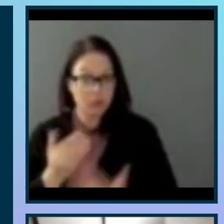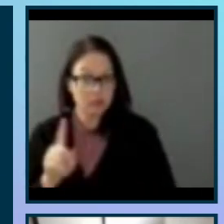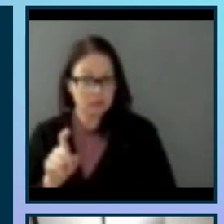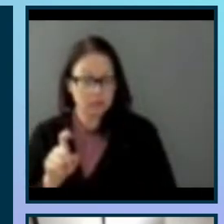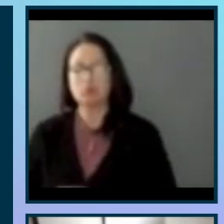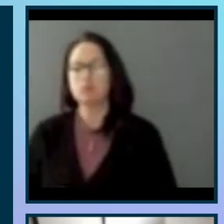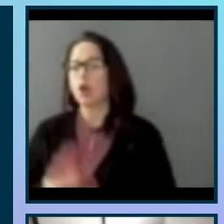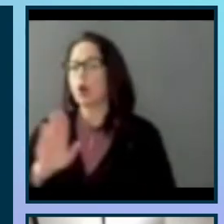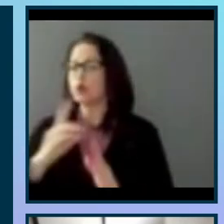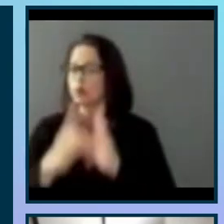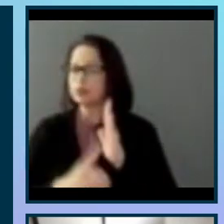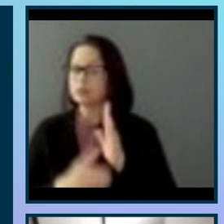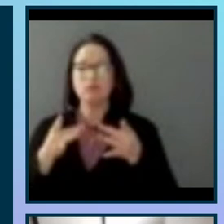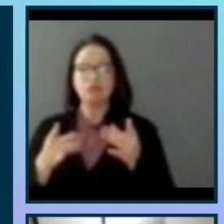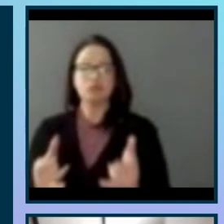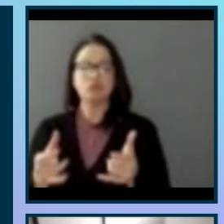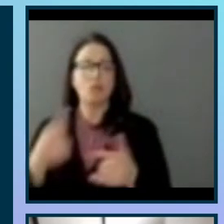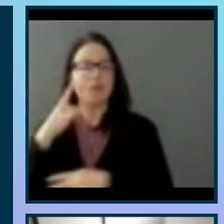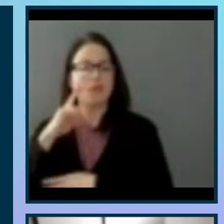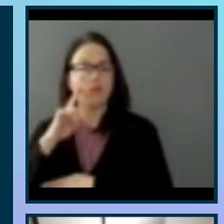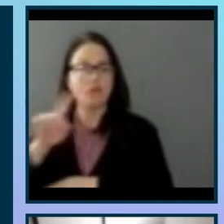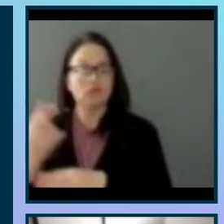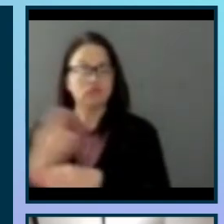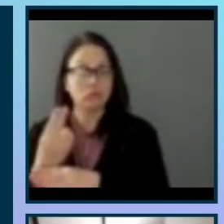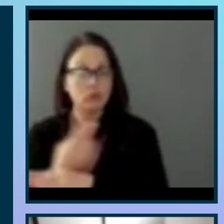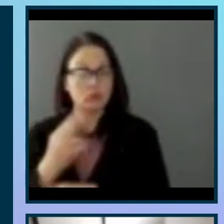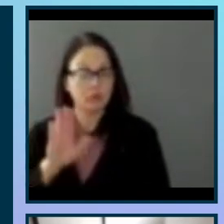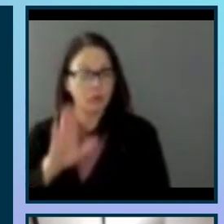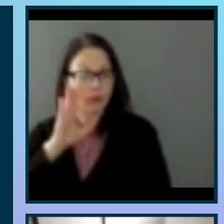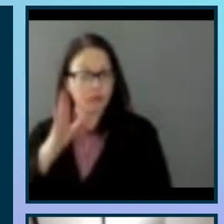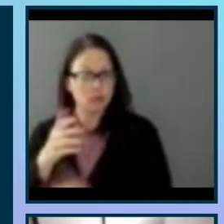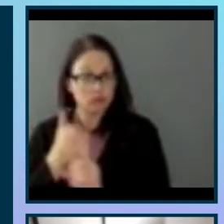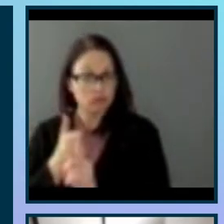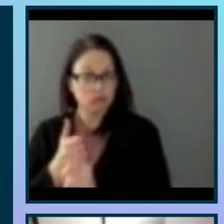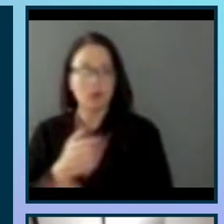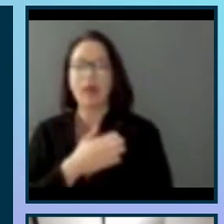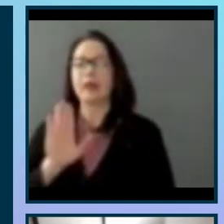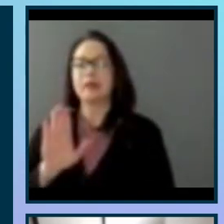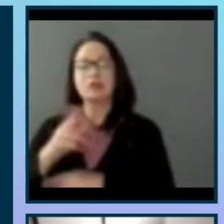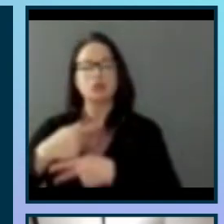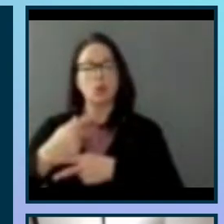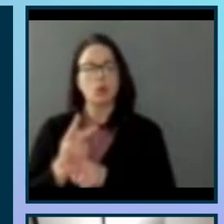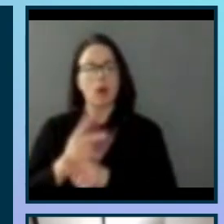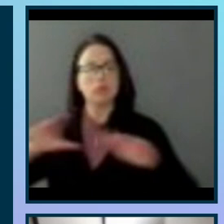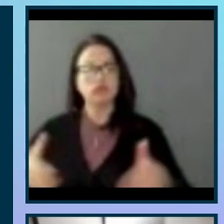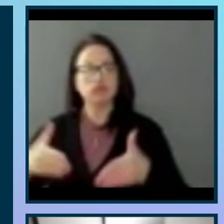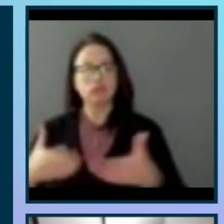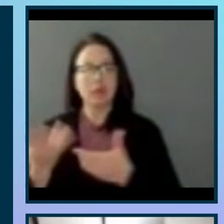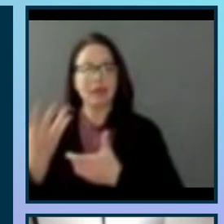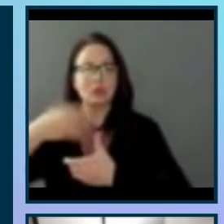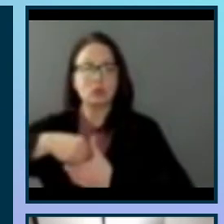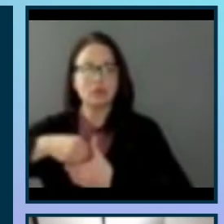your design solutions intended to be used by your future self? And does your product promote an inclusive language?